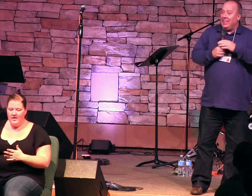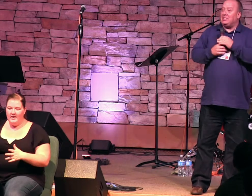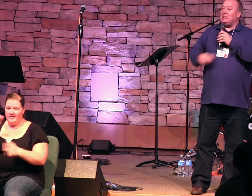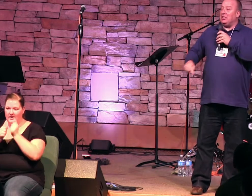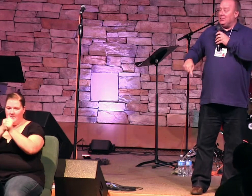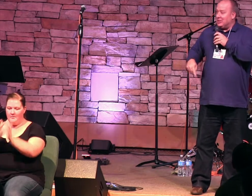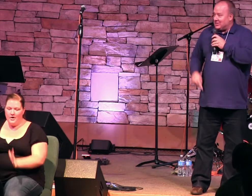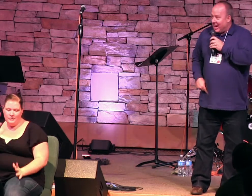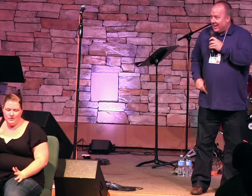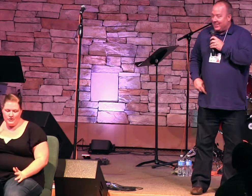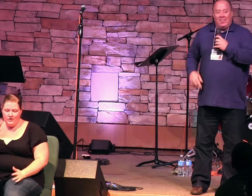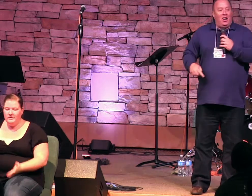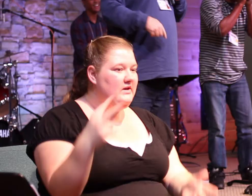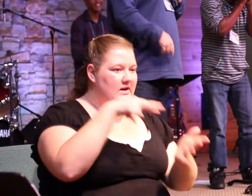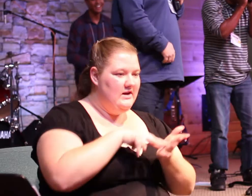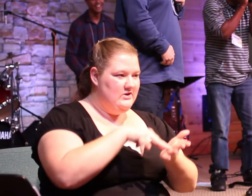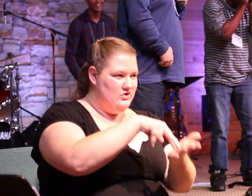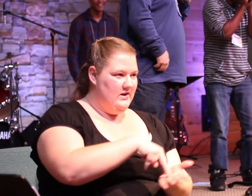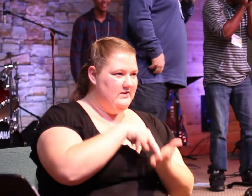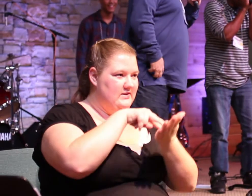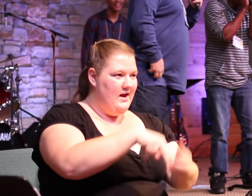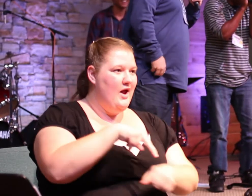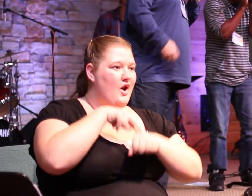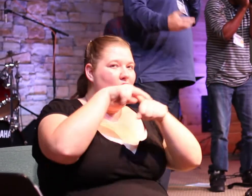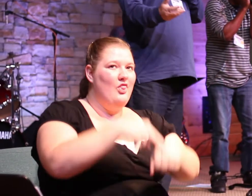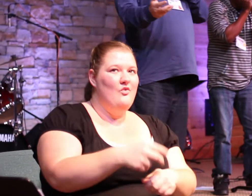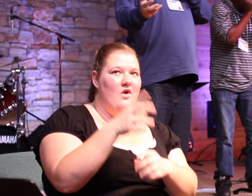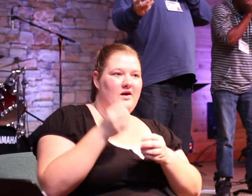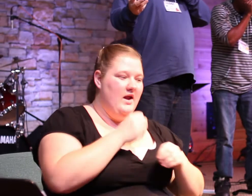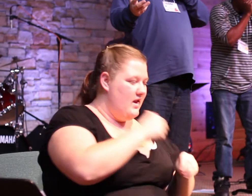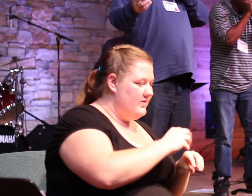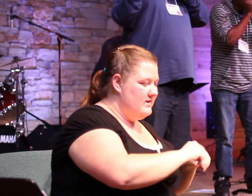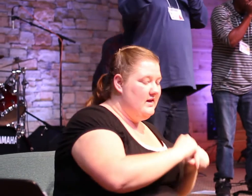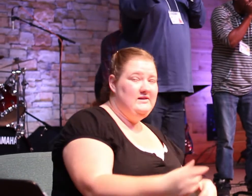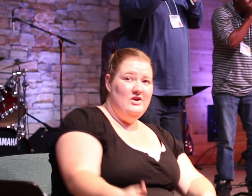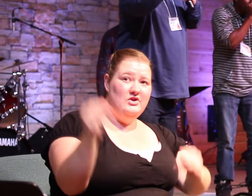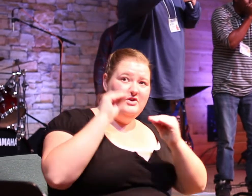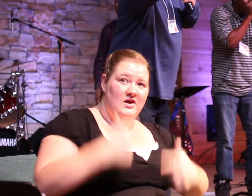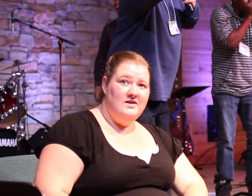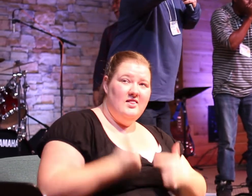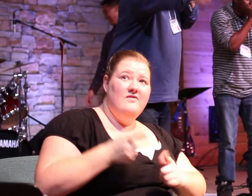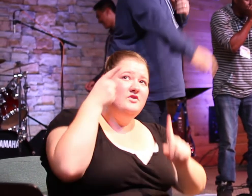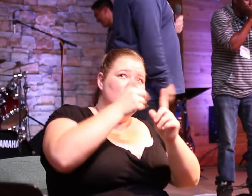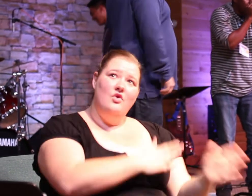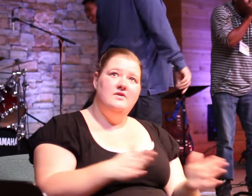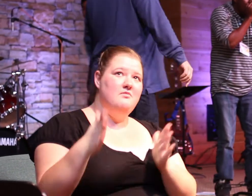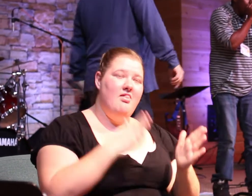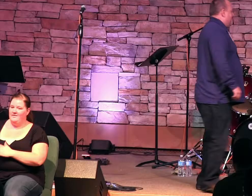he's teaching us to stand on the rock not the sand he's teaching us to live that's his goal that's his plan